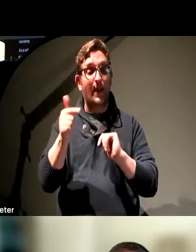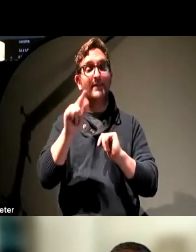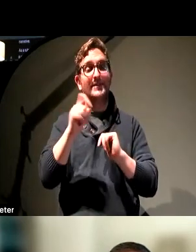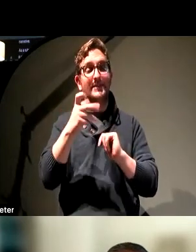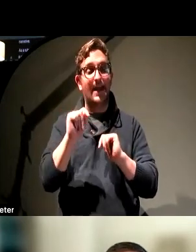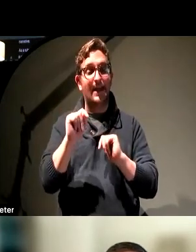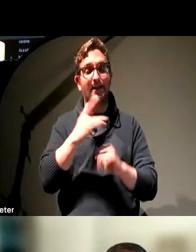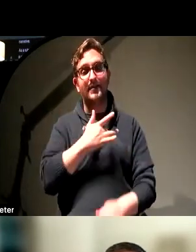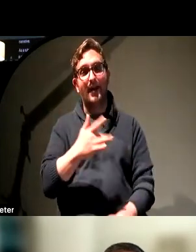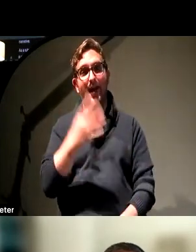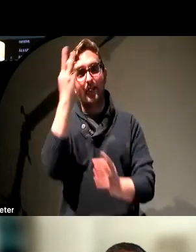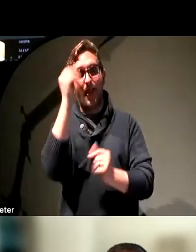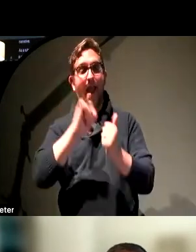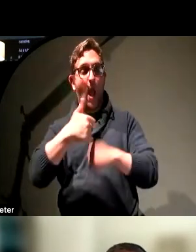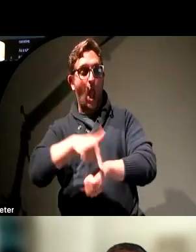is this actually going to be?